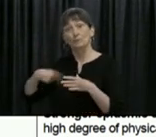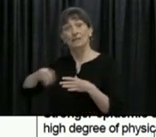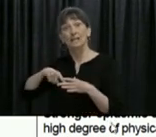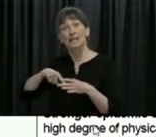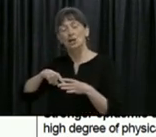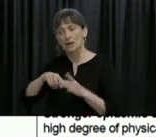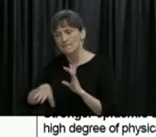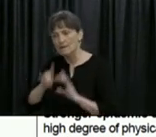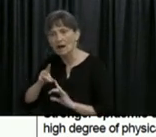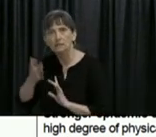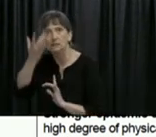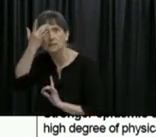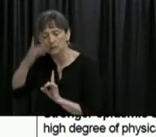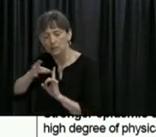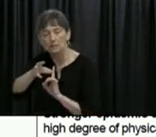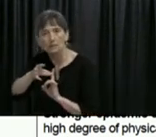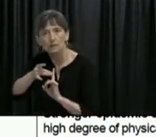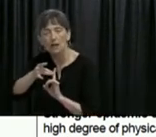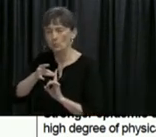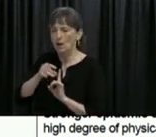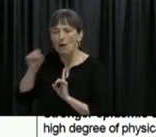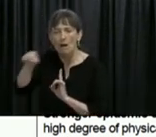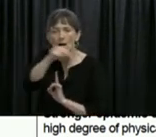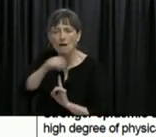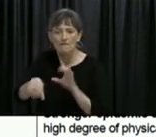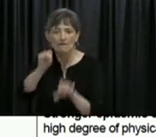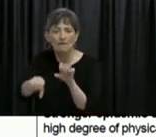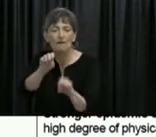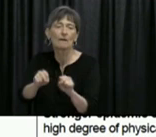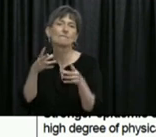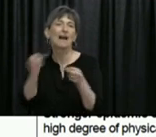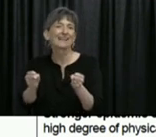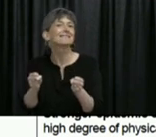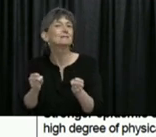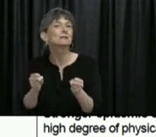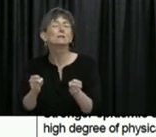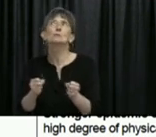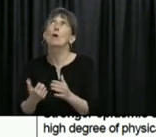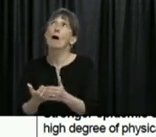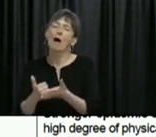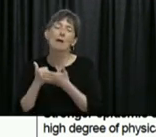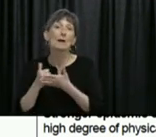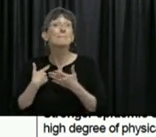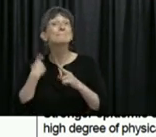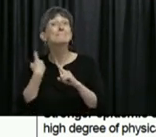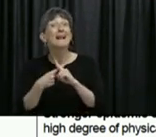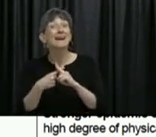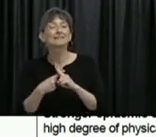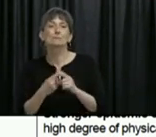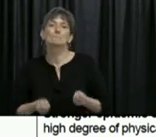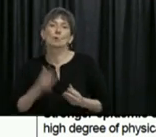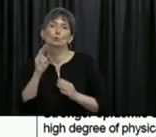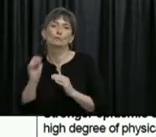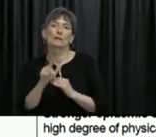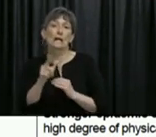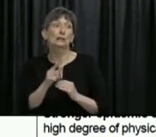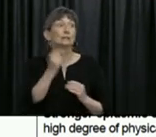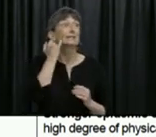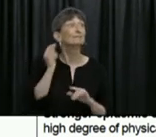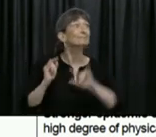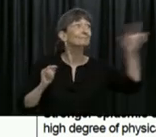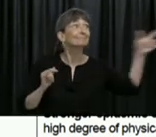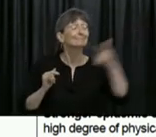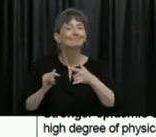when appropriate, and as well, a high amount of physical distancing. And so, a small number of Newfoundlanders have been affected with the